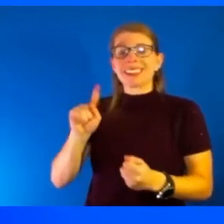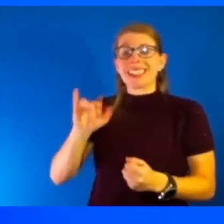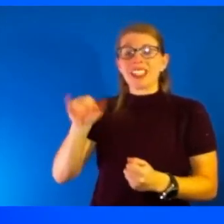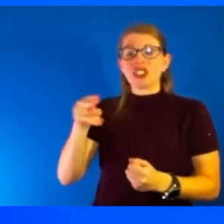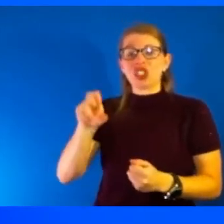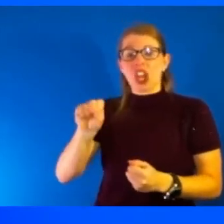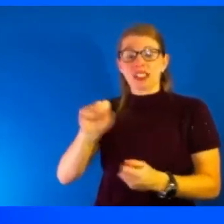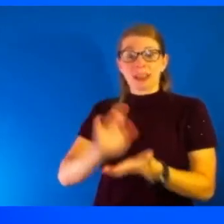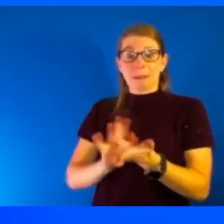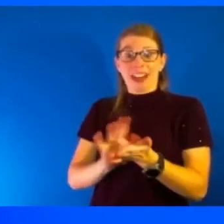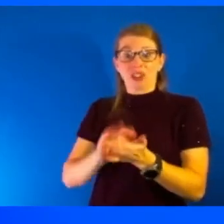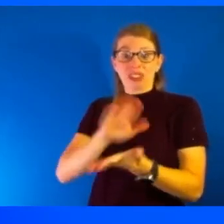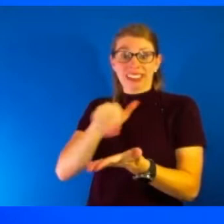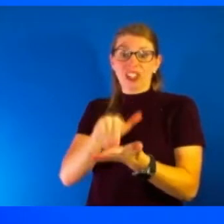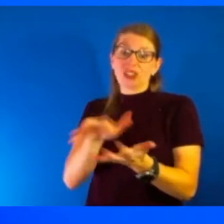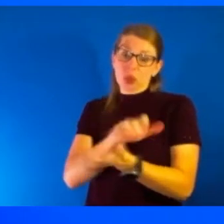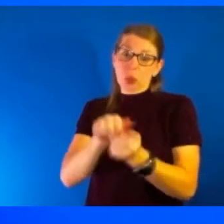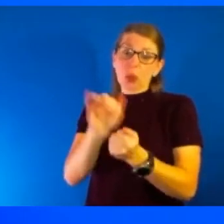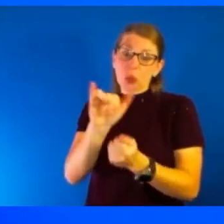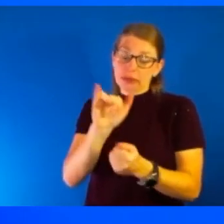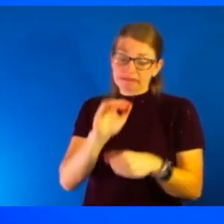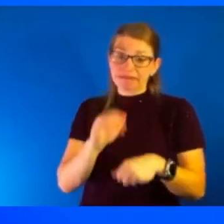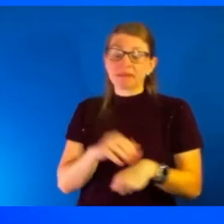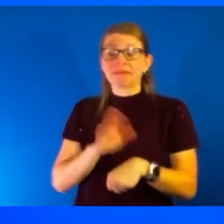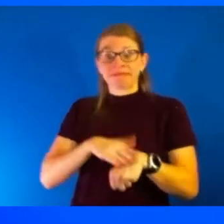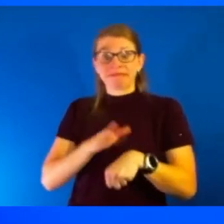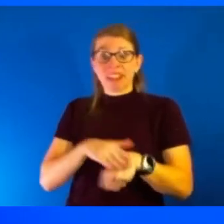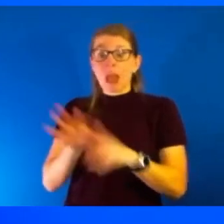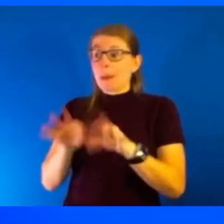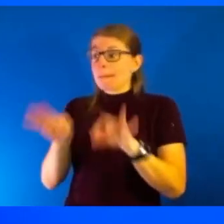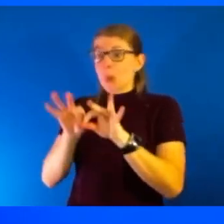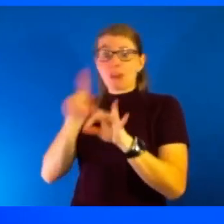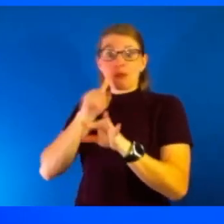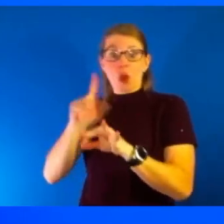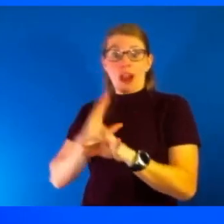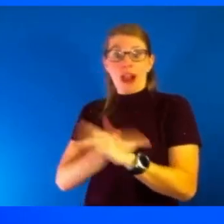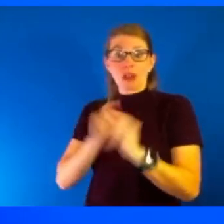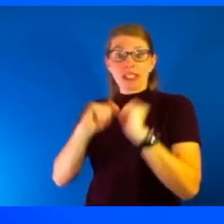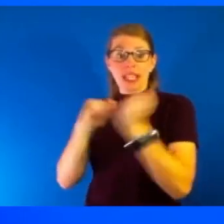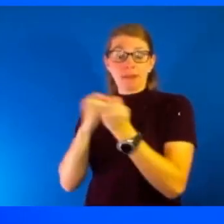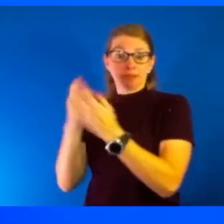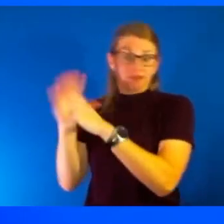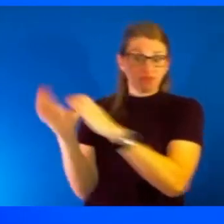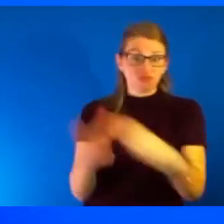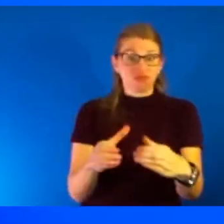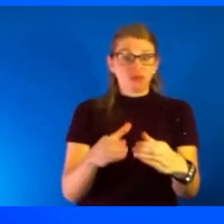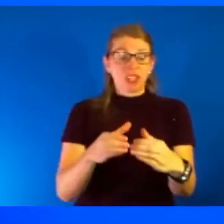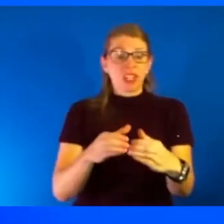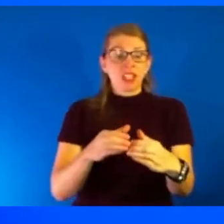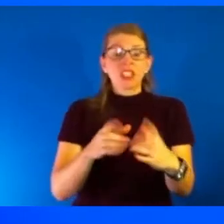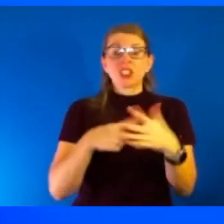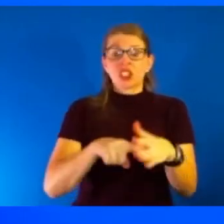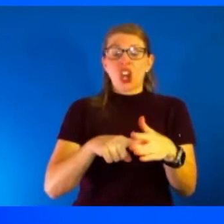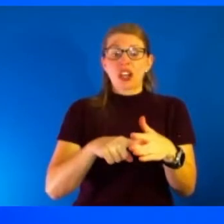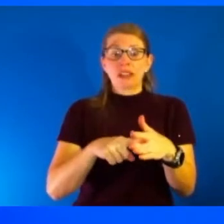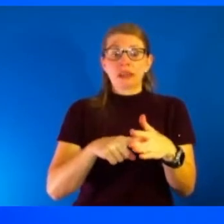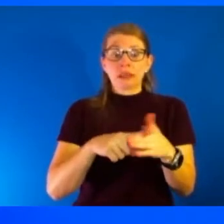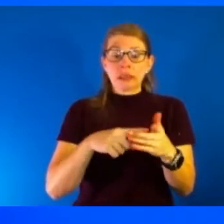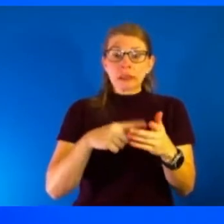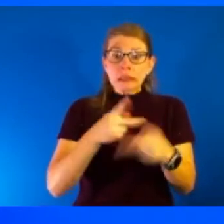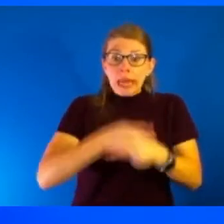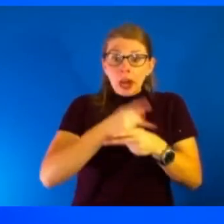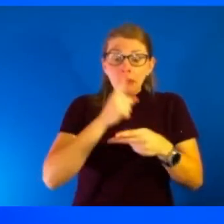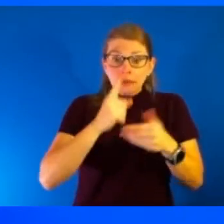offline, it was important that our team was able to come in and augment medical care immediately for the survivors of the tornado as well as,